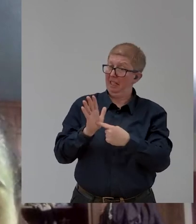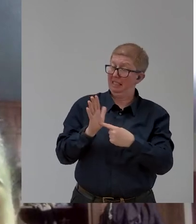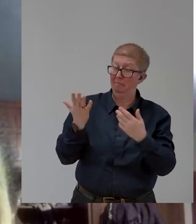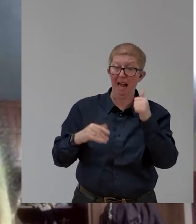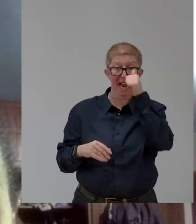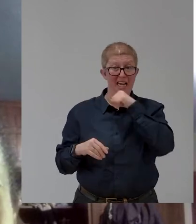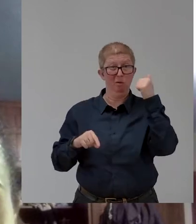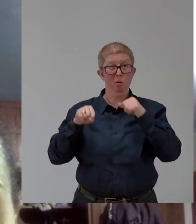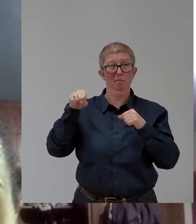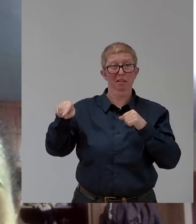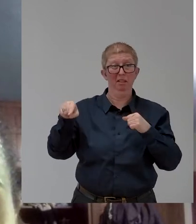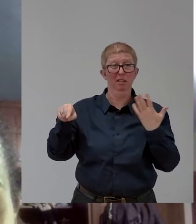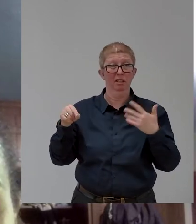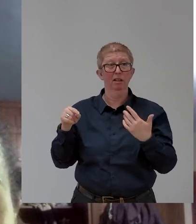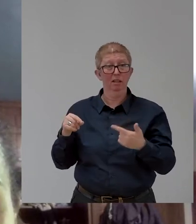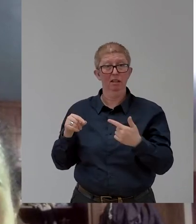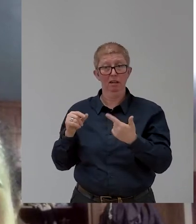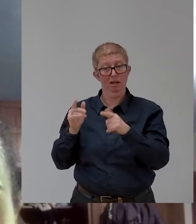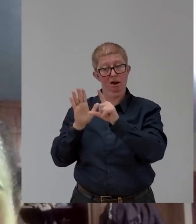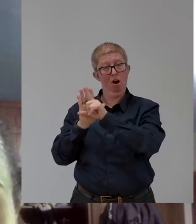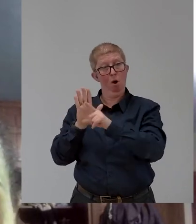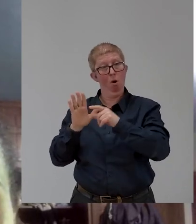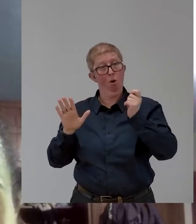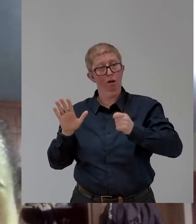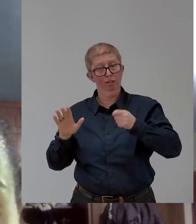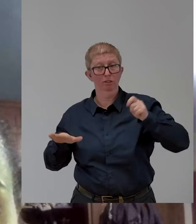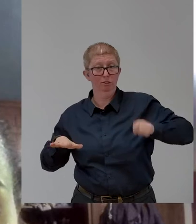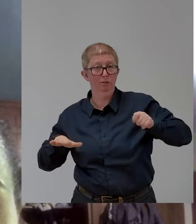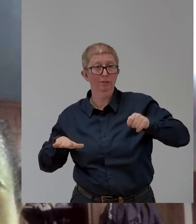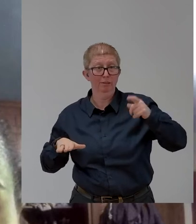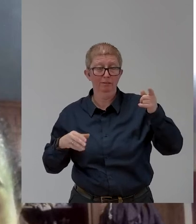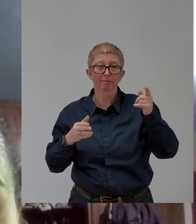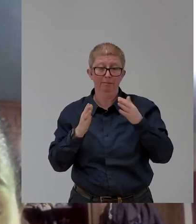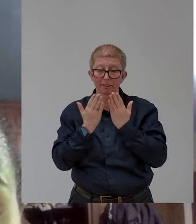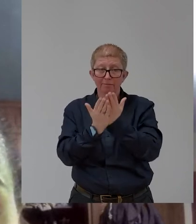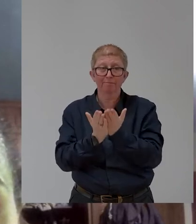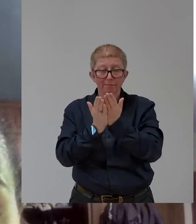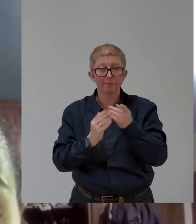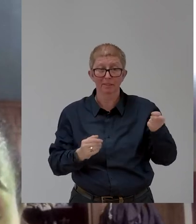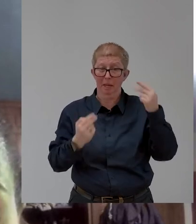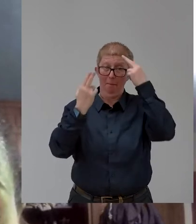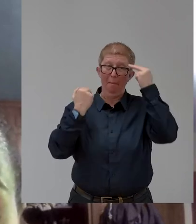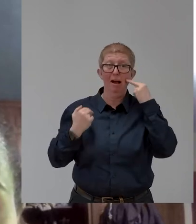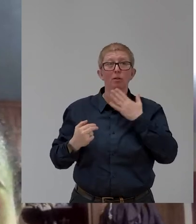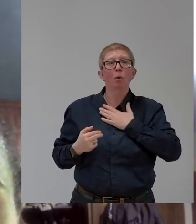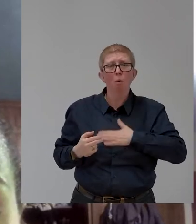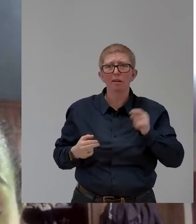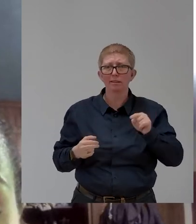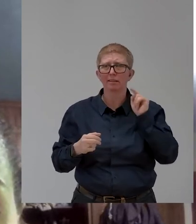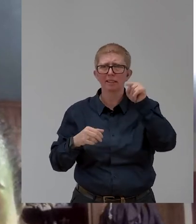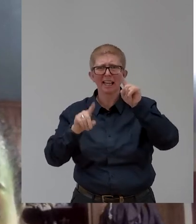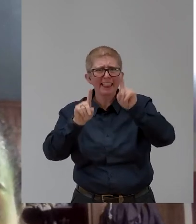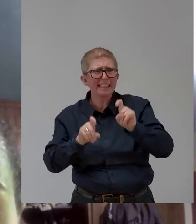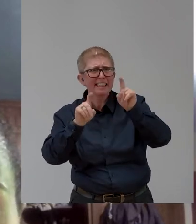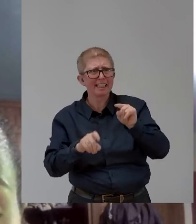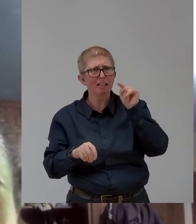education had to sit for an exit exam. He sat for that exam four times and failed. This year